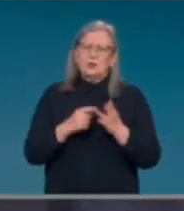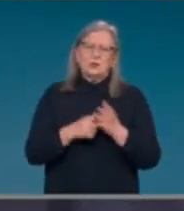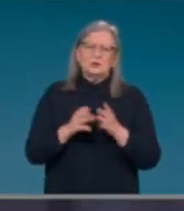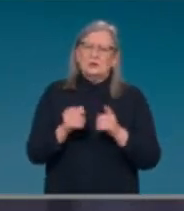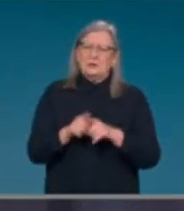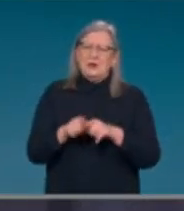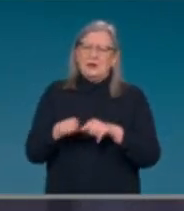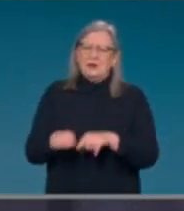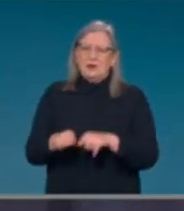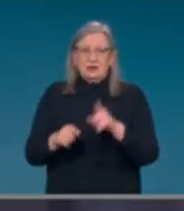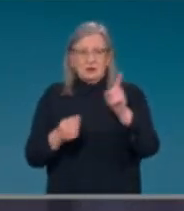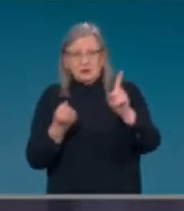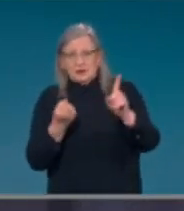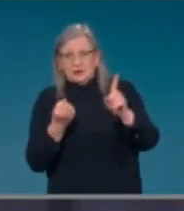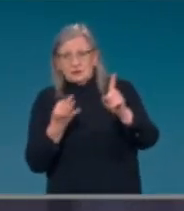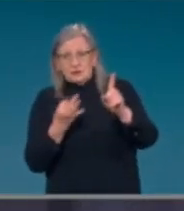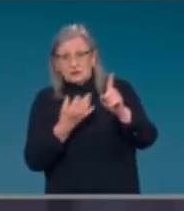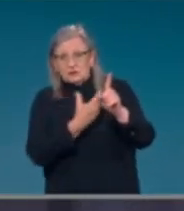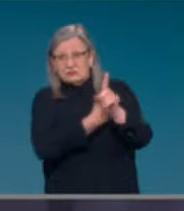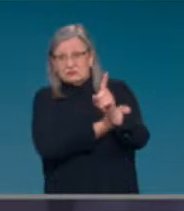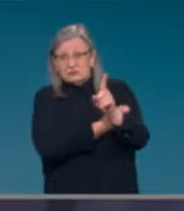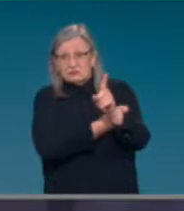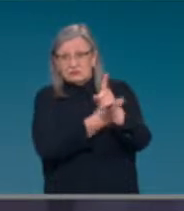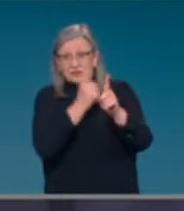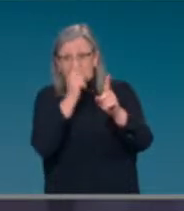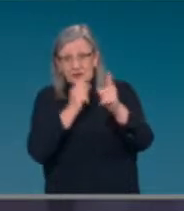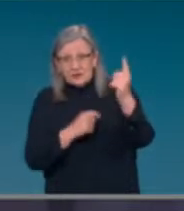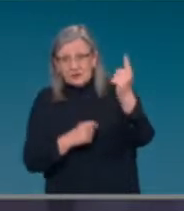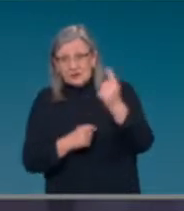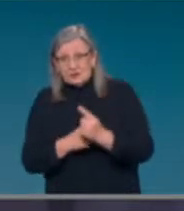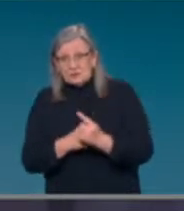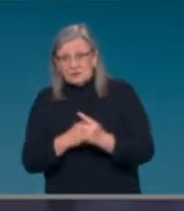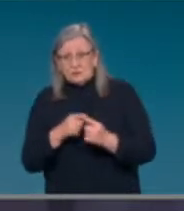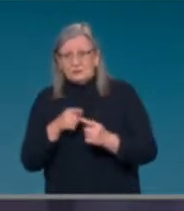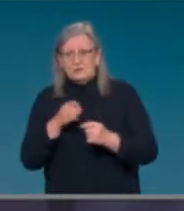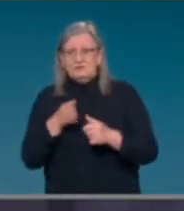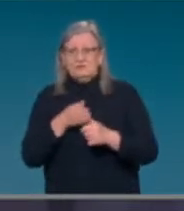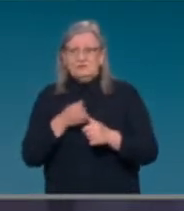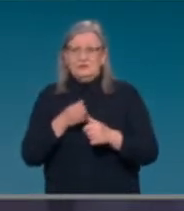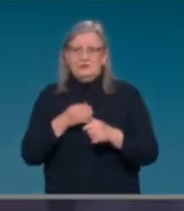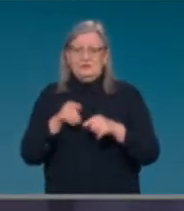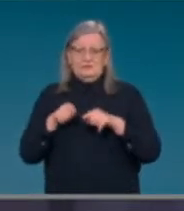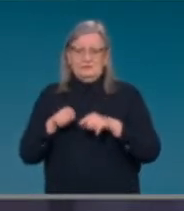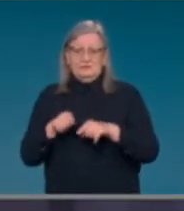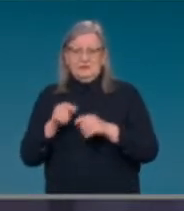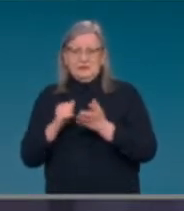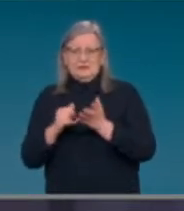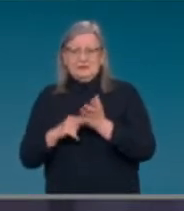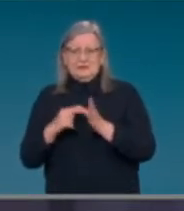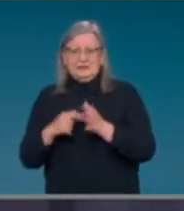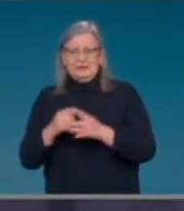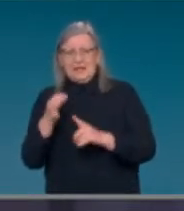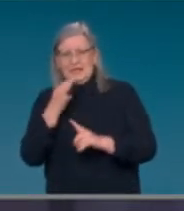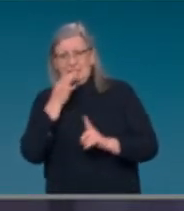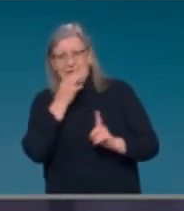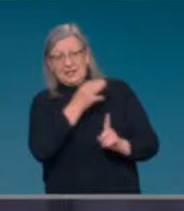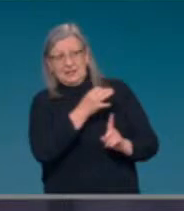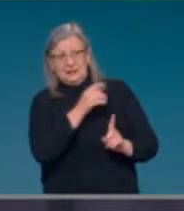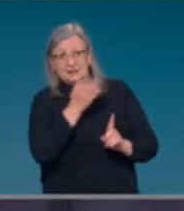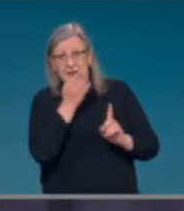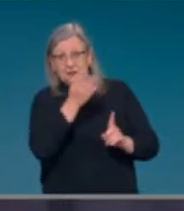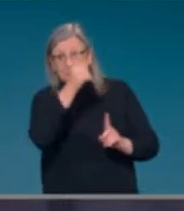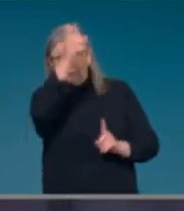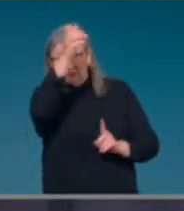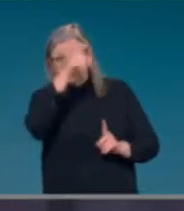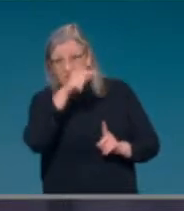come in if that state seeks it. And they are subject, however, to the two weeks quarantine, and that's